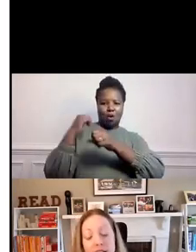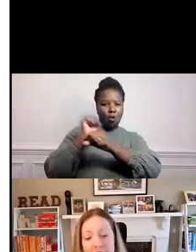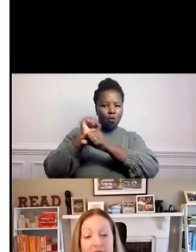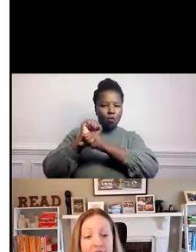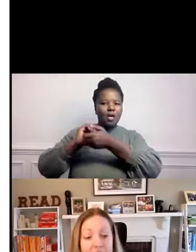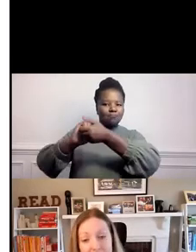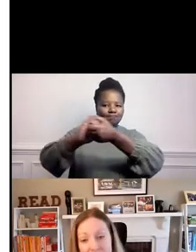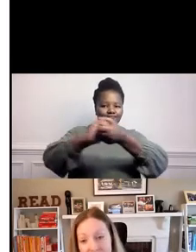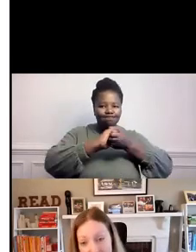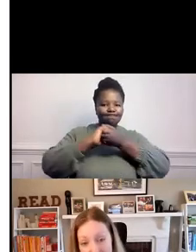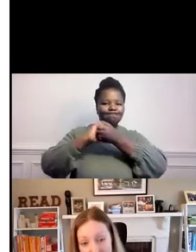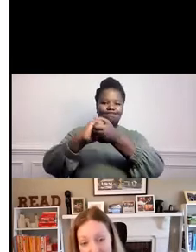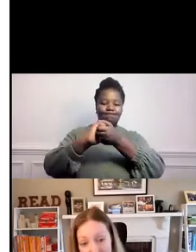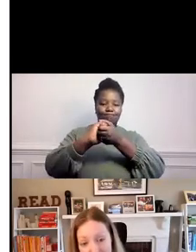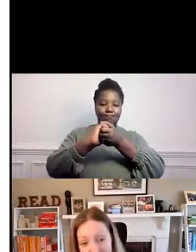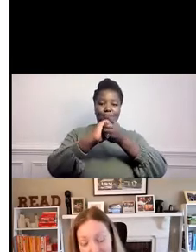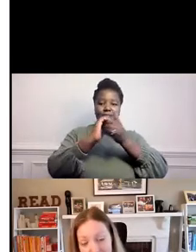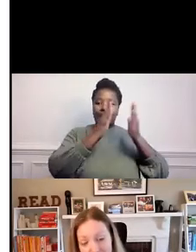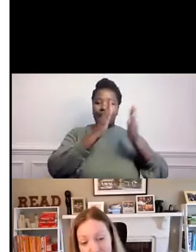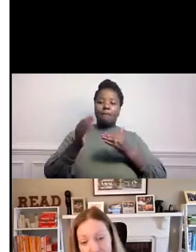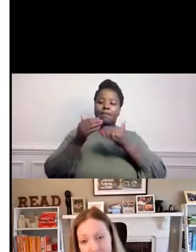forward into the years ahead.